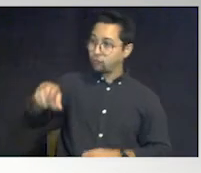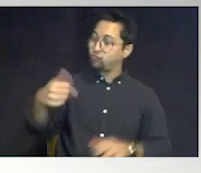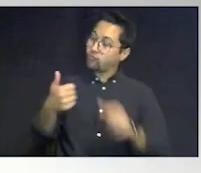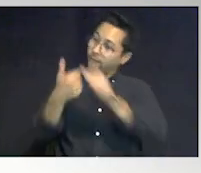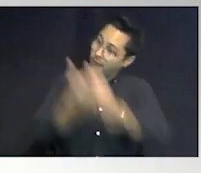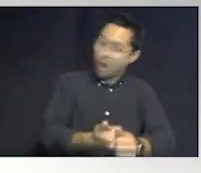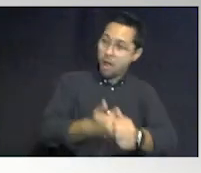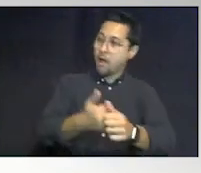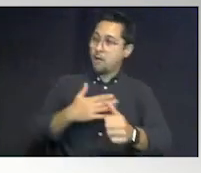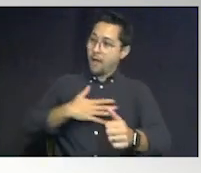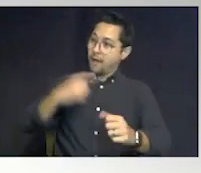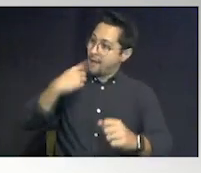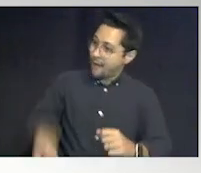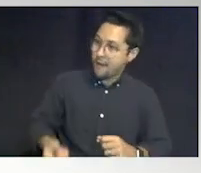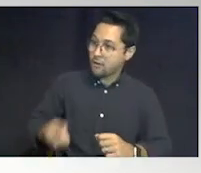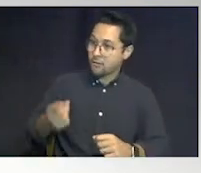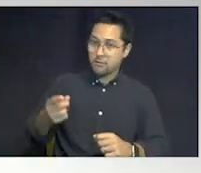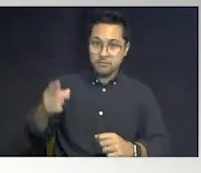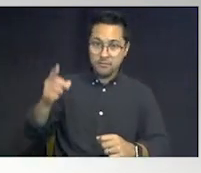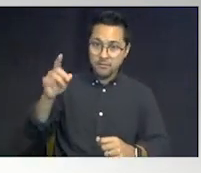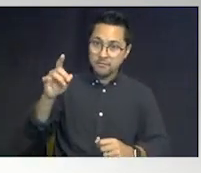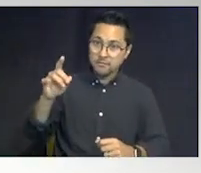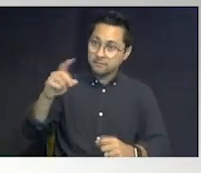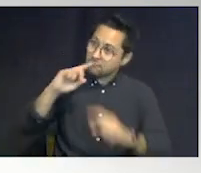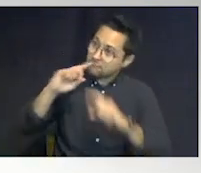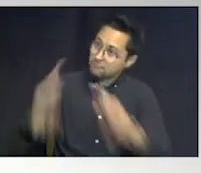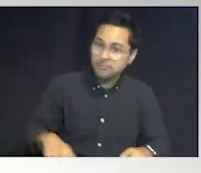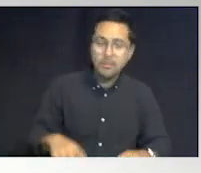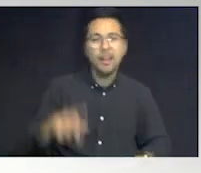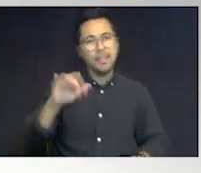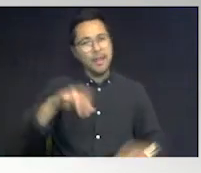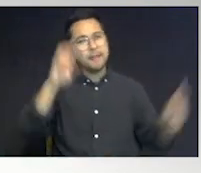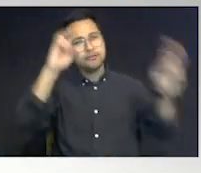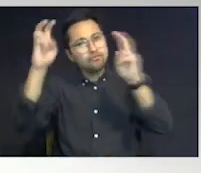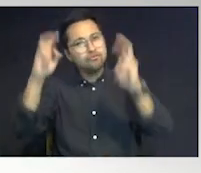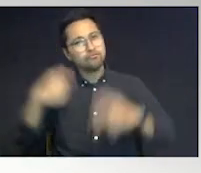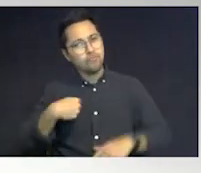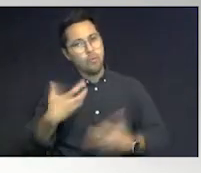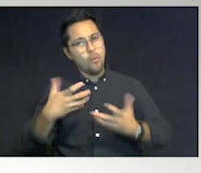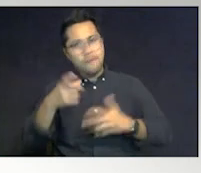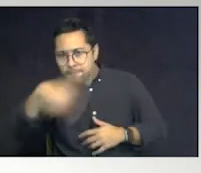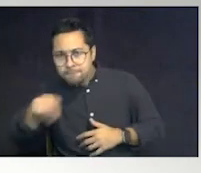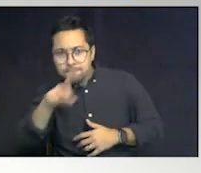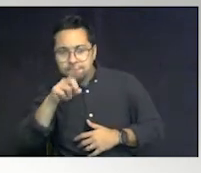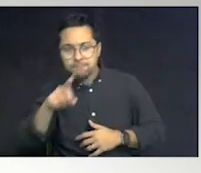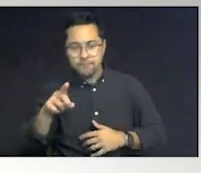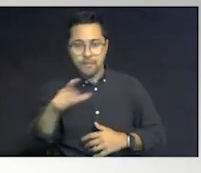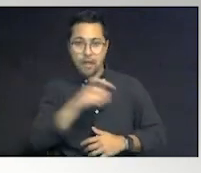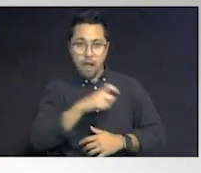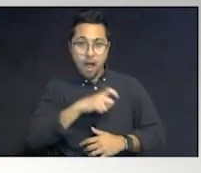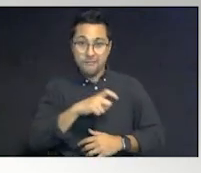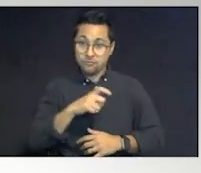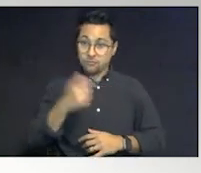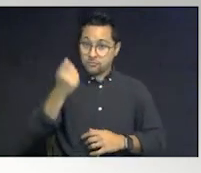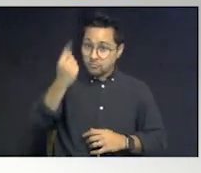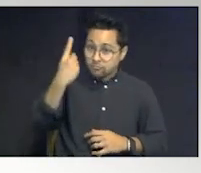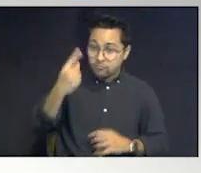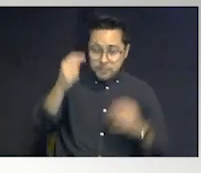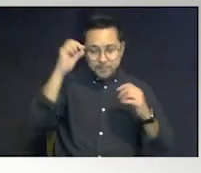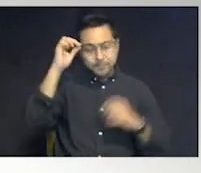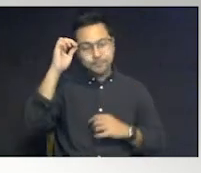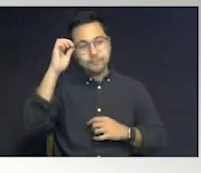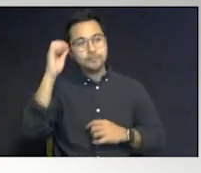at that moment. Okay? And that is an issue that we want to make sure that officers understand that